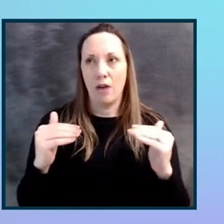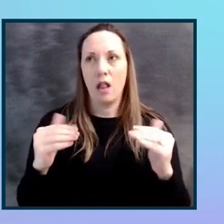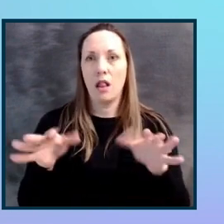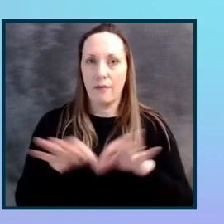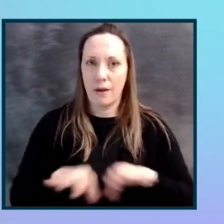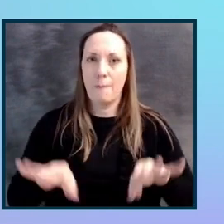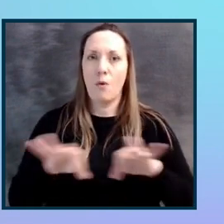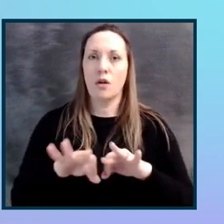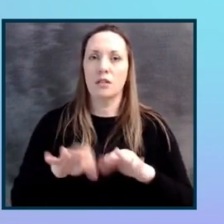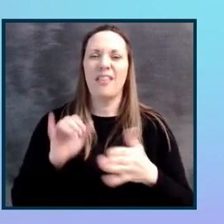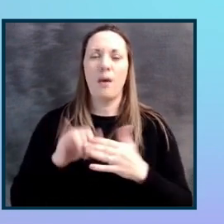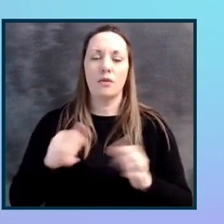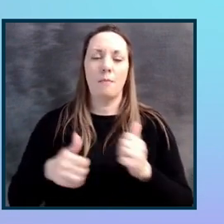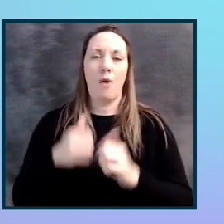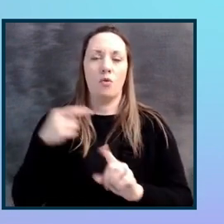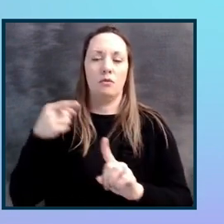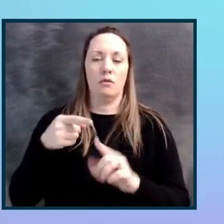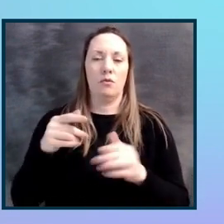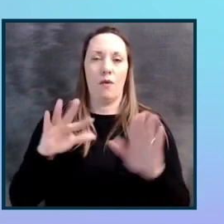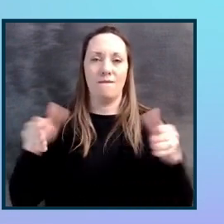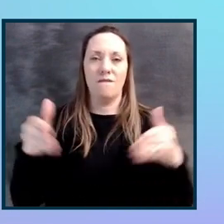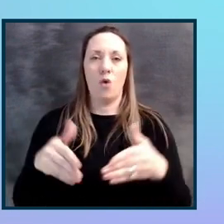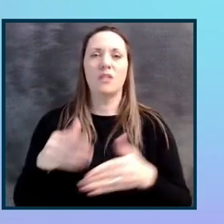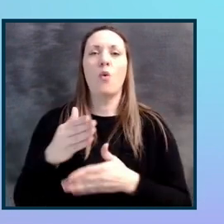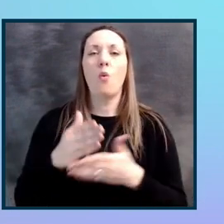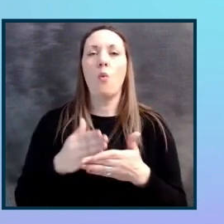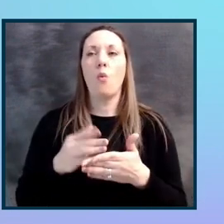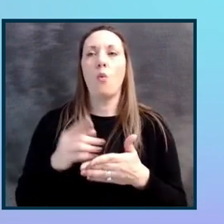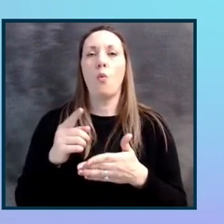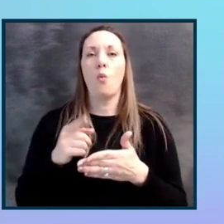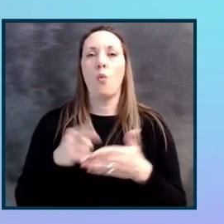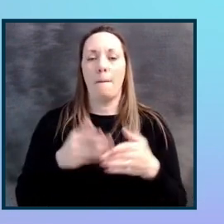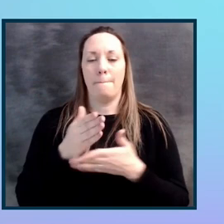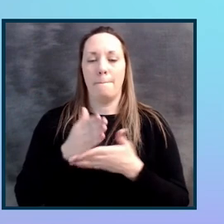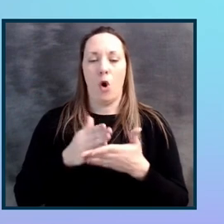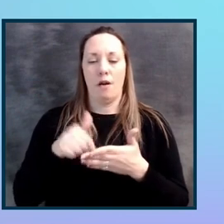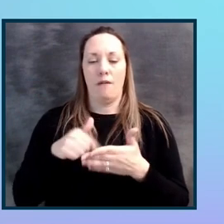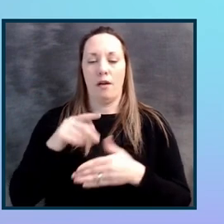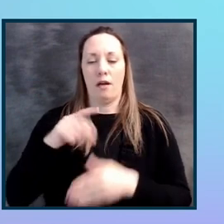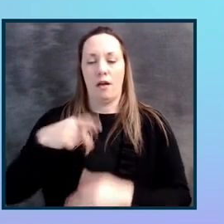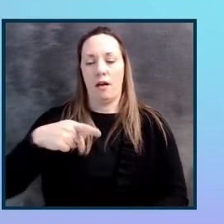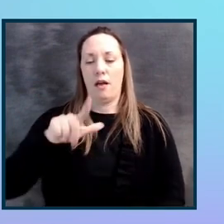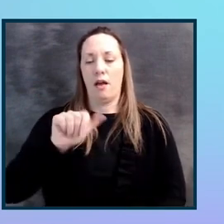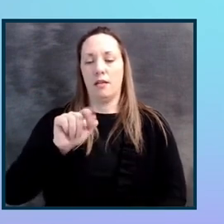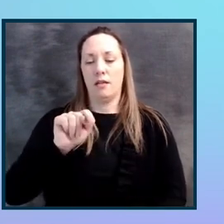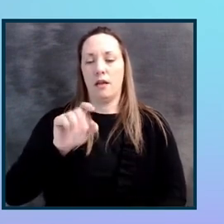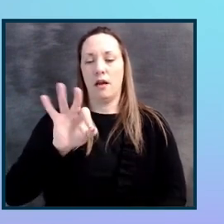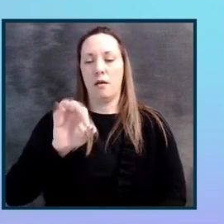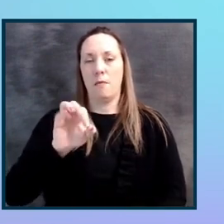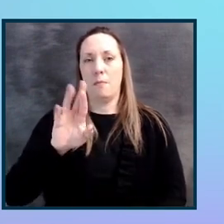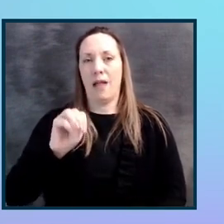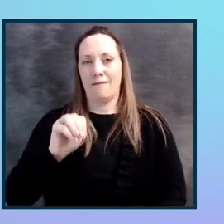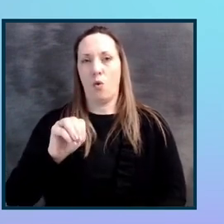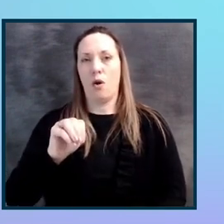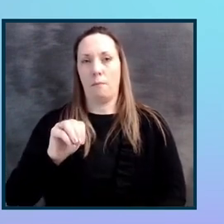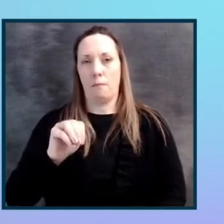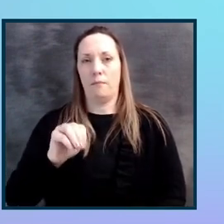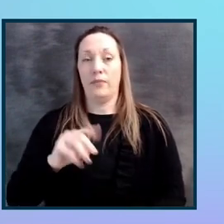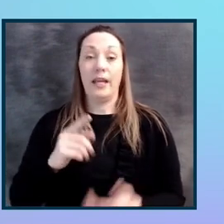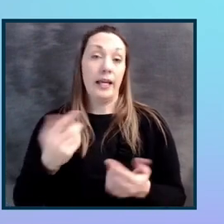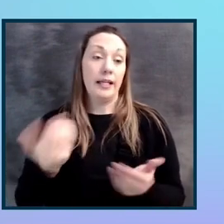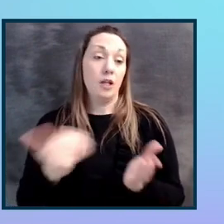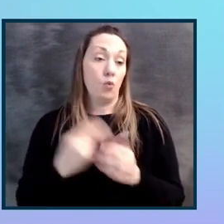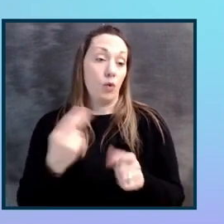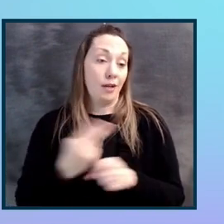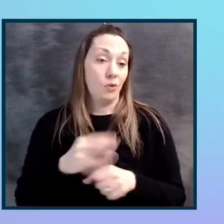main thing that we focused in, know, what area of the platform is this in? So is this something that is in a reusable space? So in our design